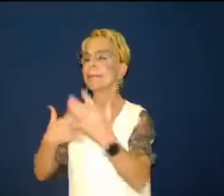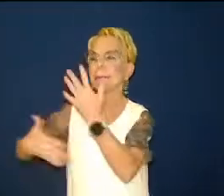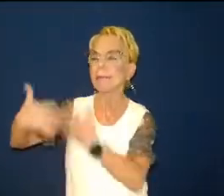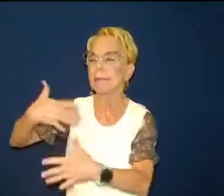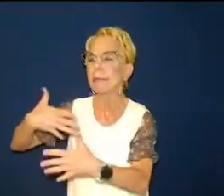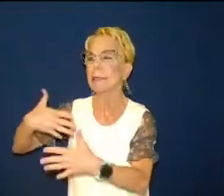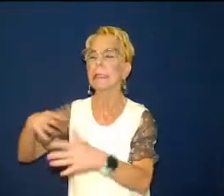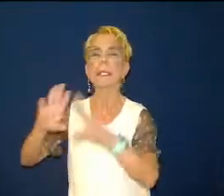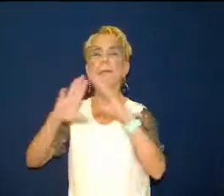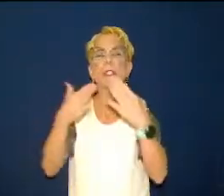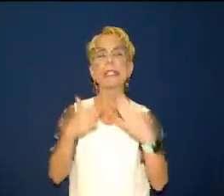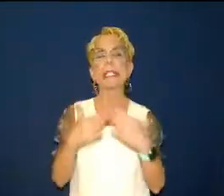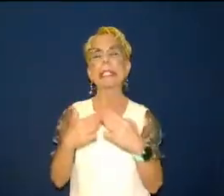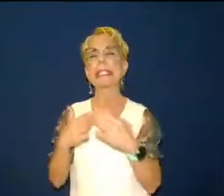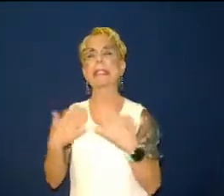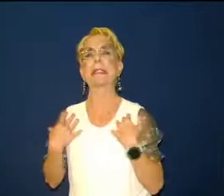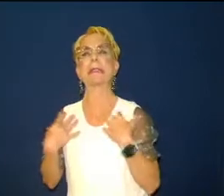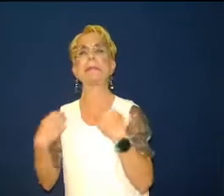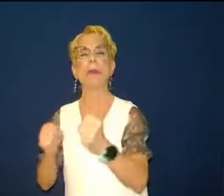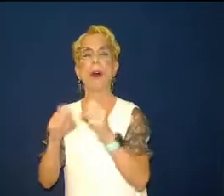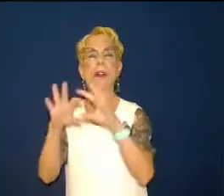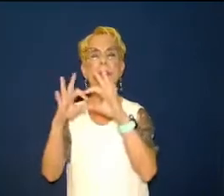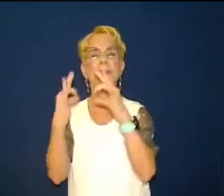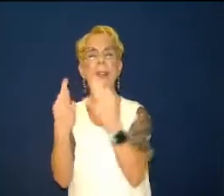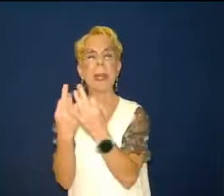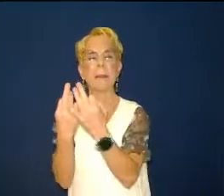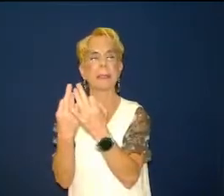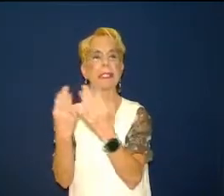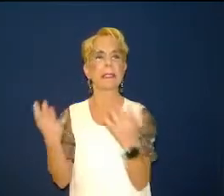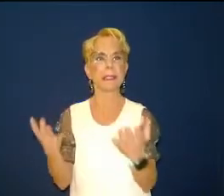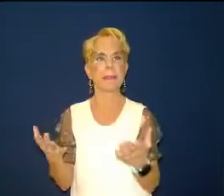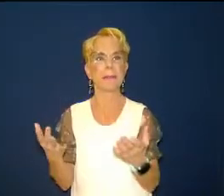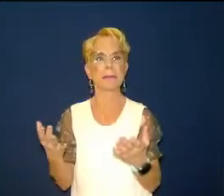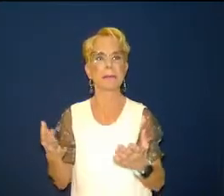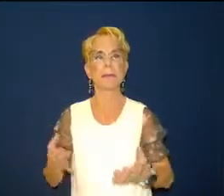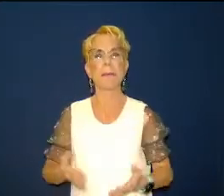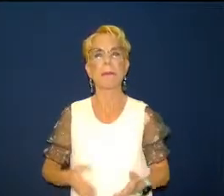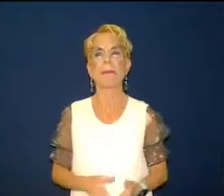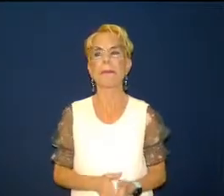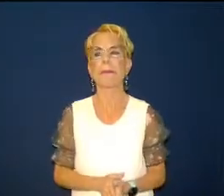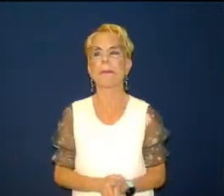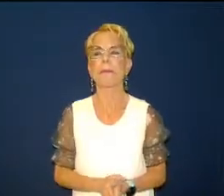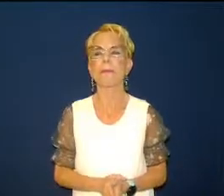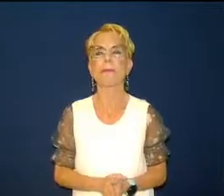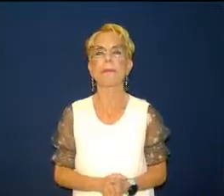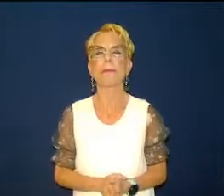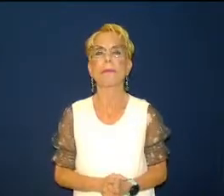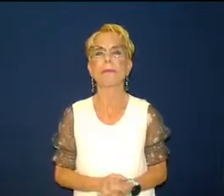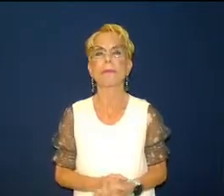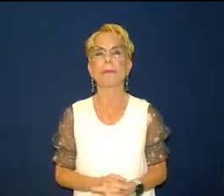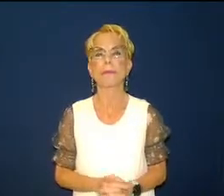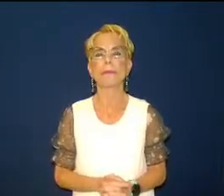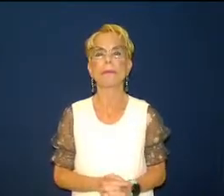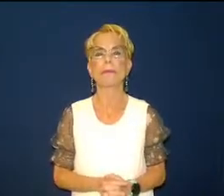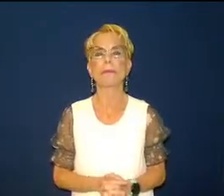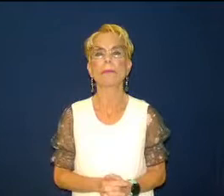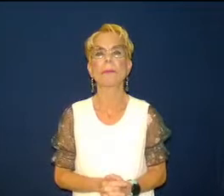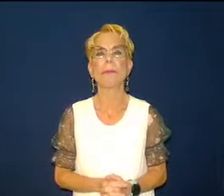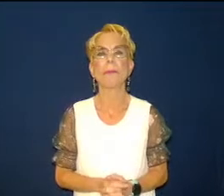and be that component that god wants you to be so this was the church at sardis